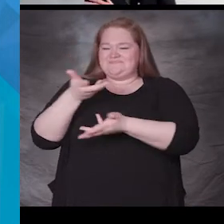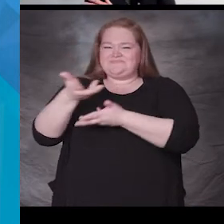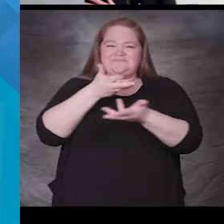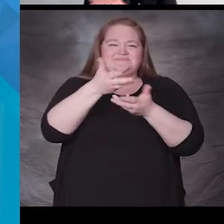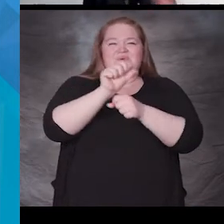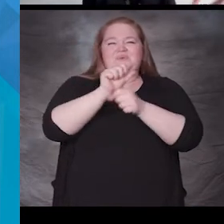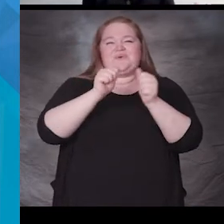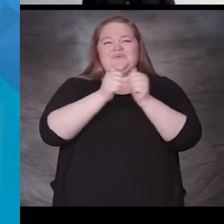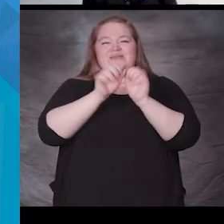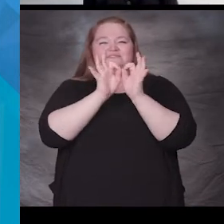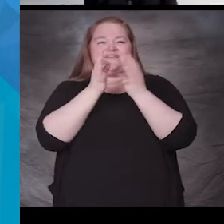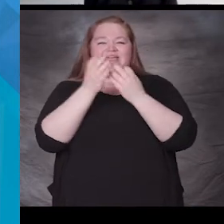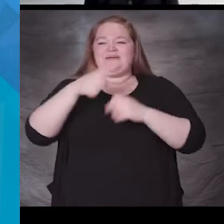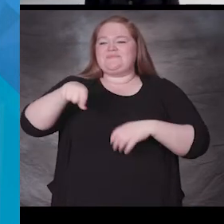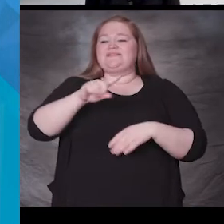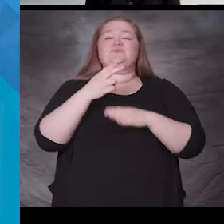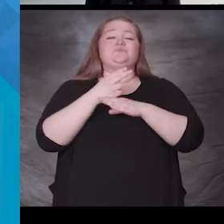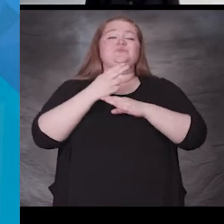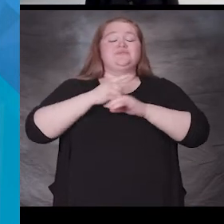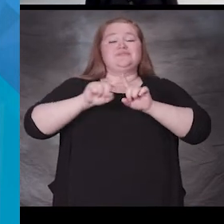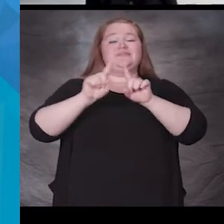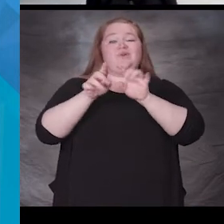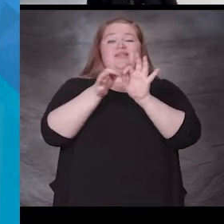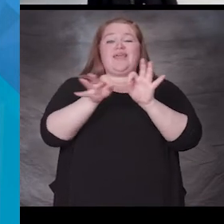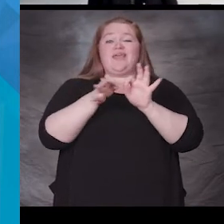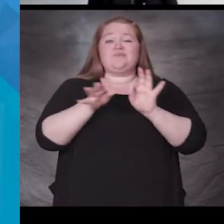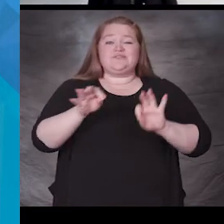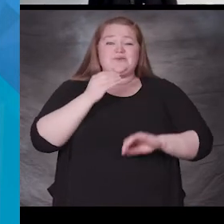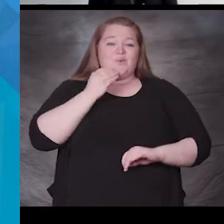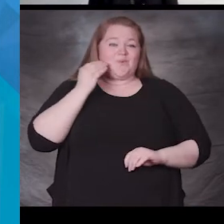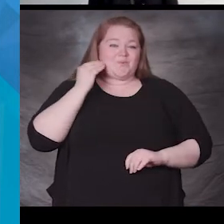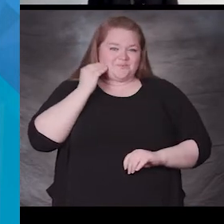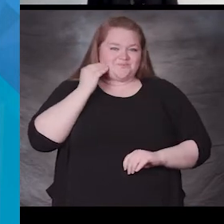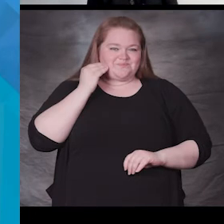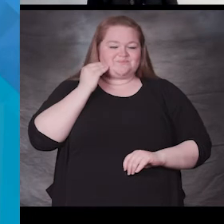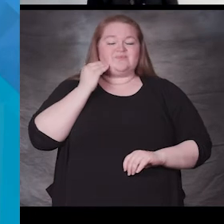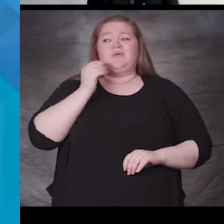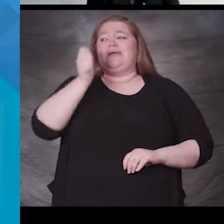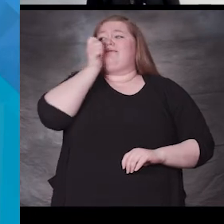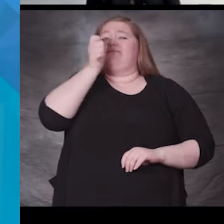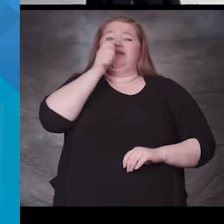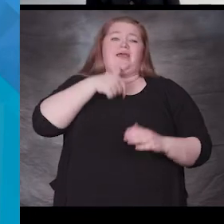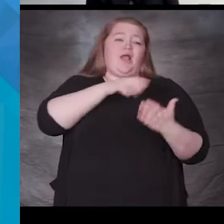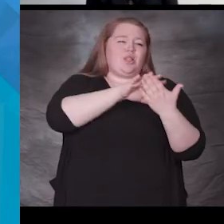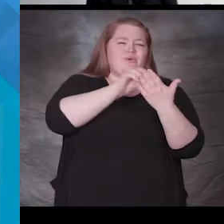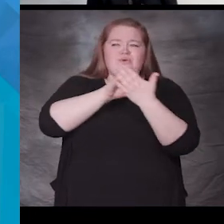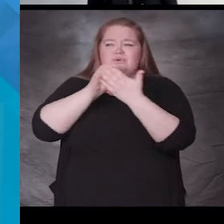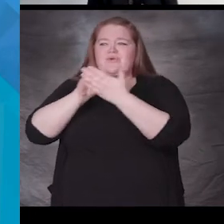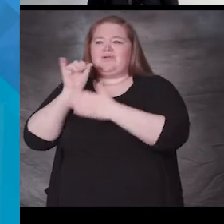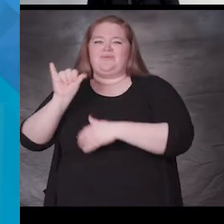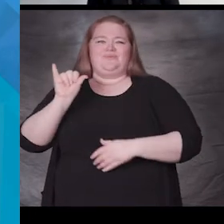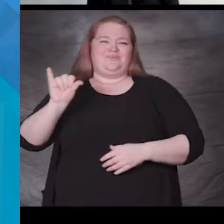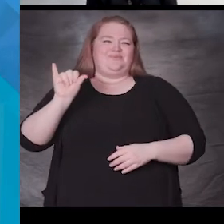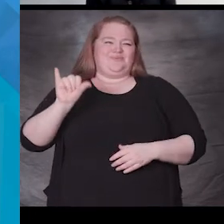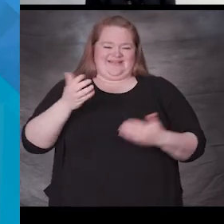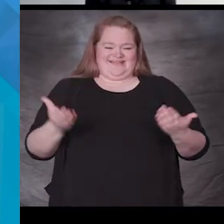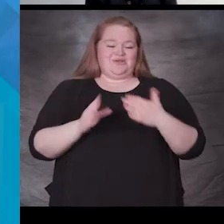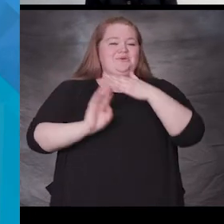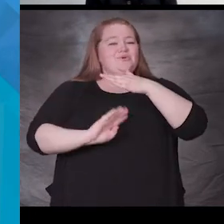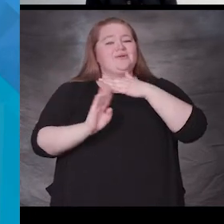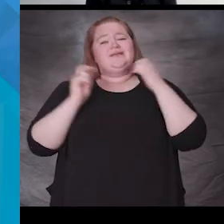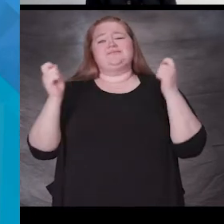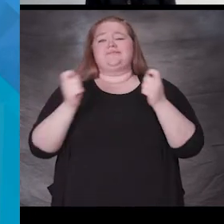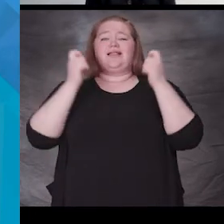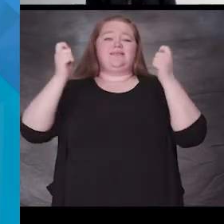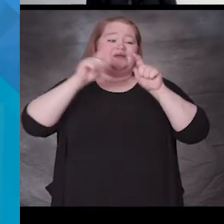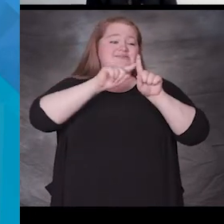that have other languages spoken in the home. So every day I'm learning and at Bernie we ensure that languages are celebrated